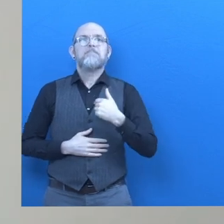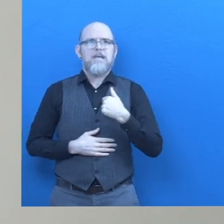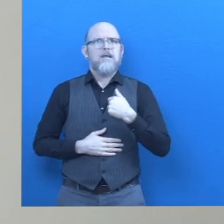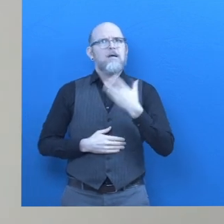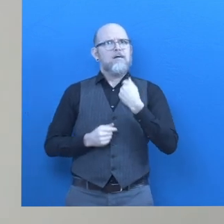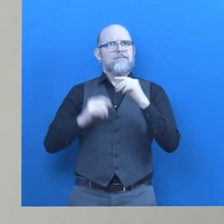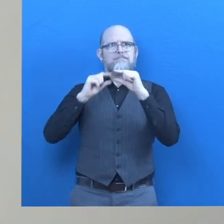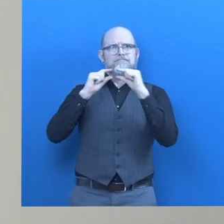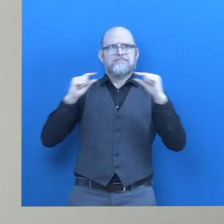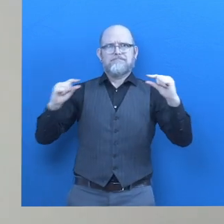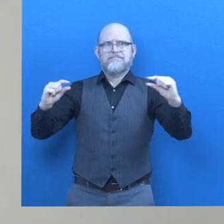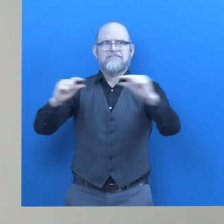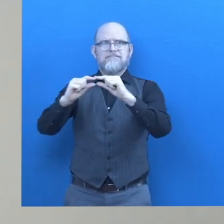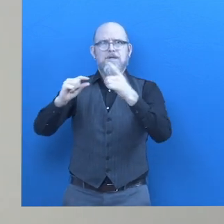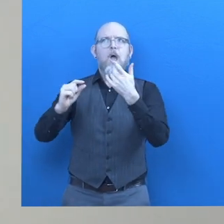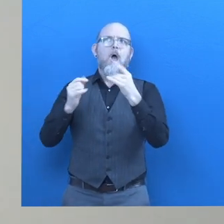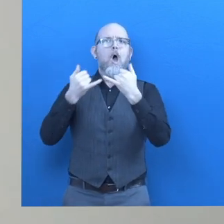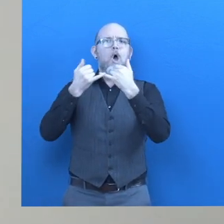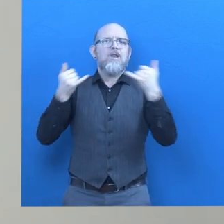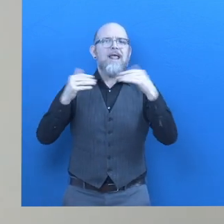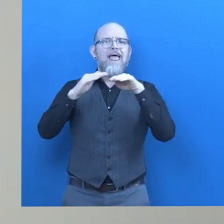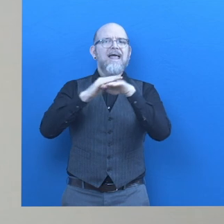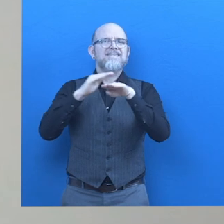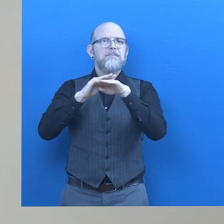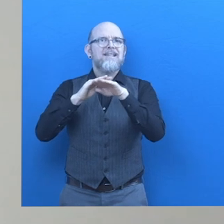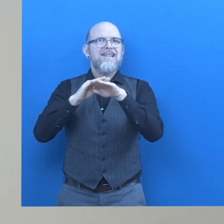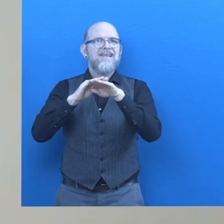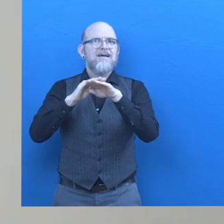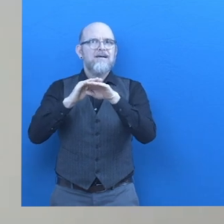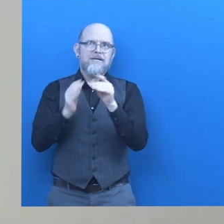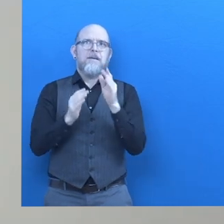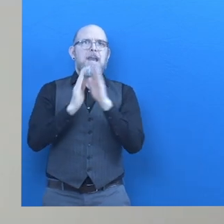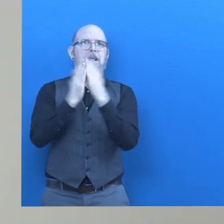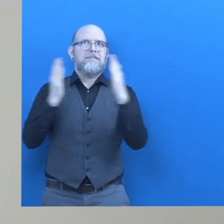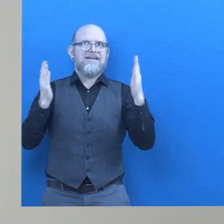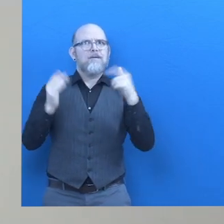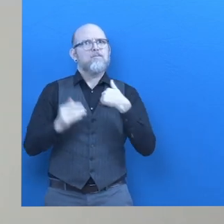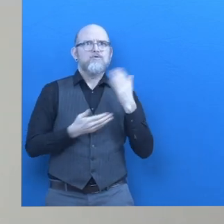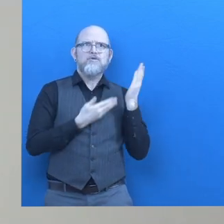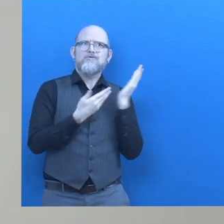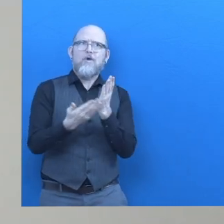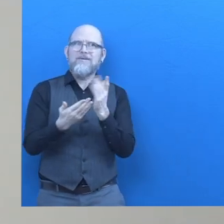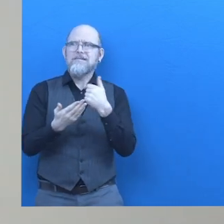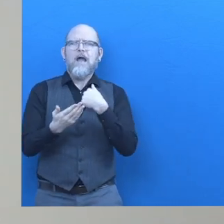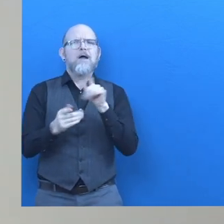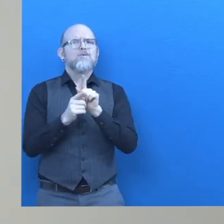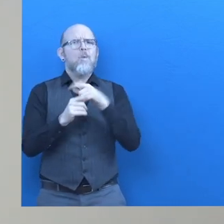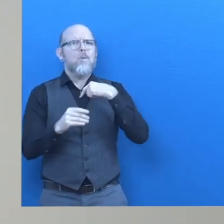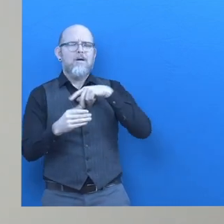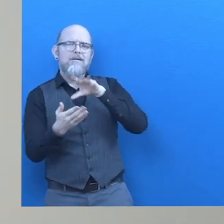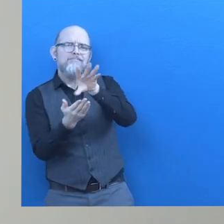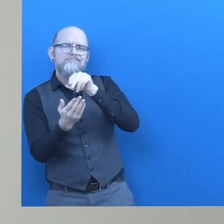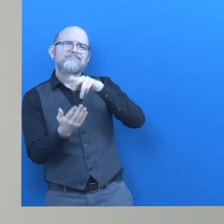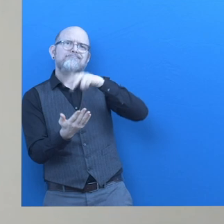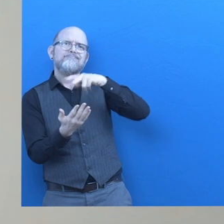both as a service provider and also as a user sukham pustakale has brought all the books